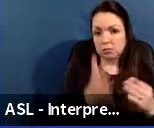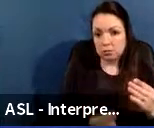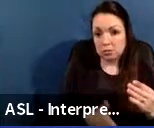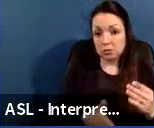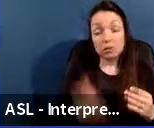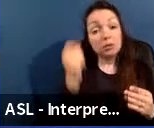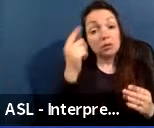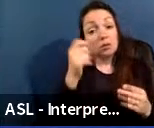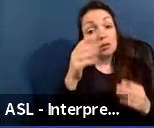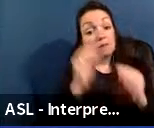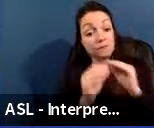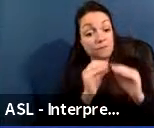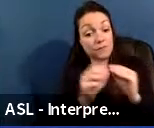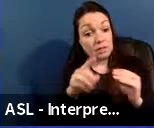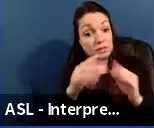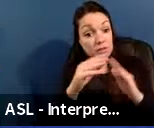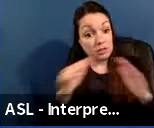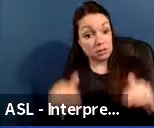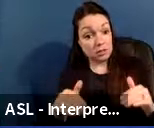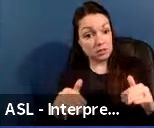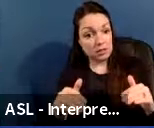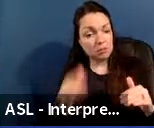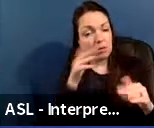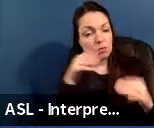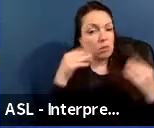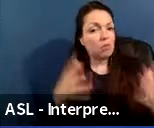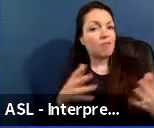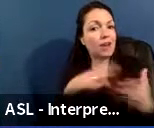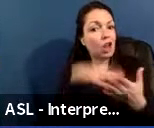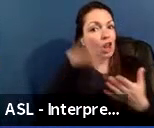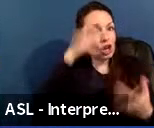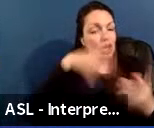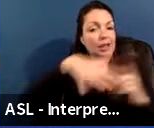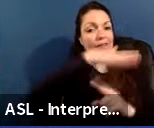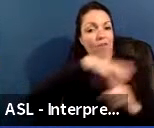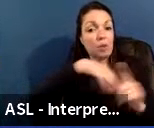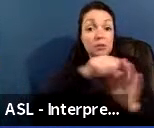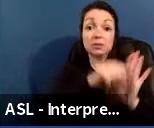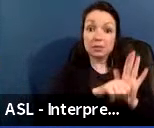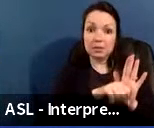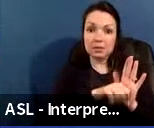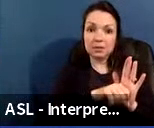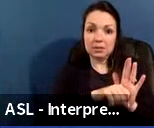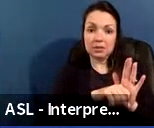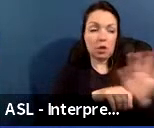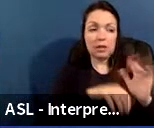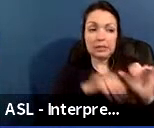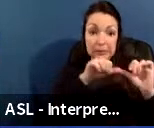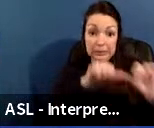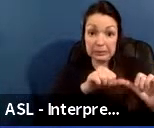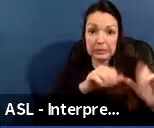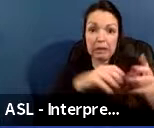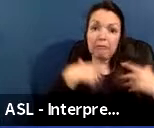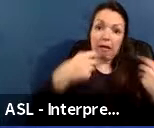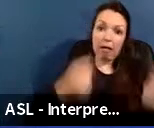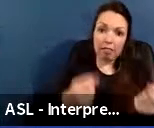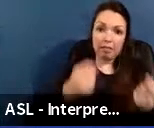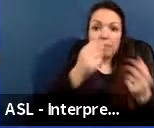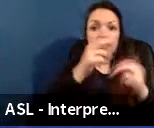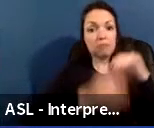systems help us to provide learning environments that are safe, healthy, and comfortable to our students and staff.